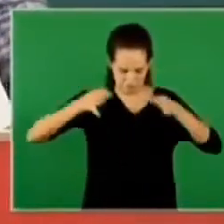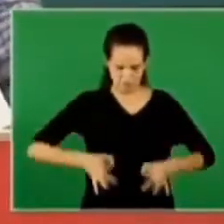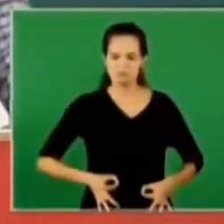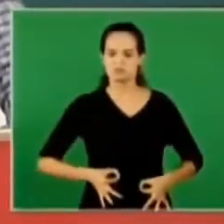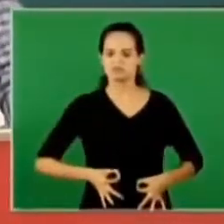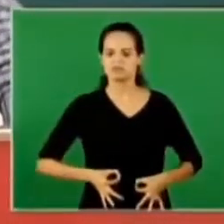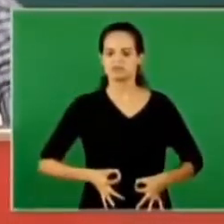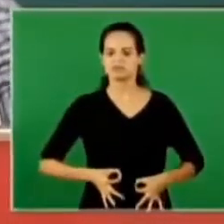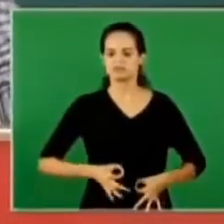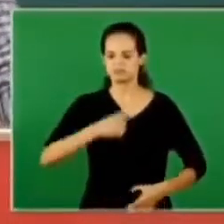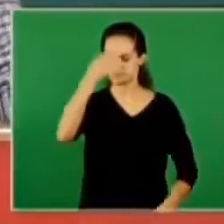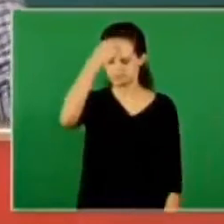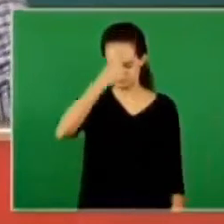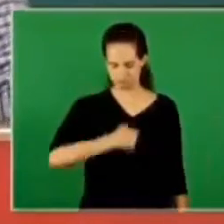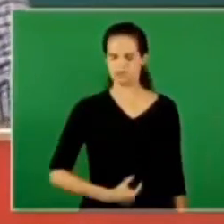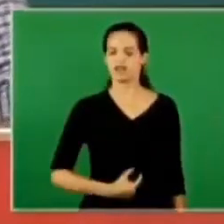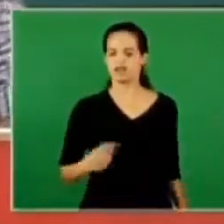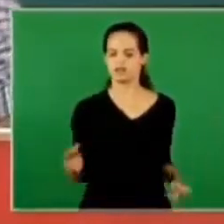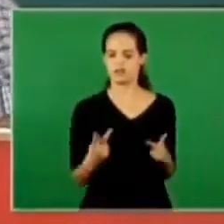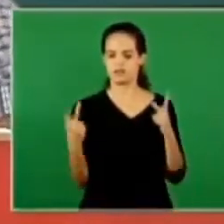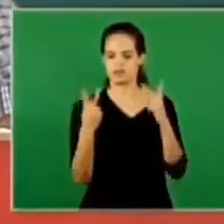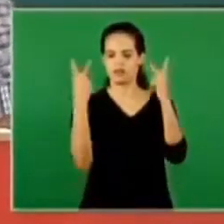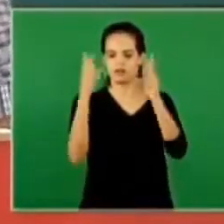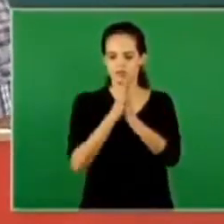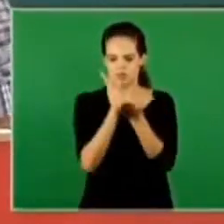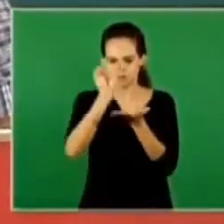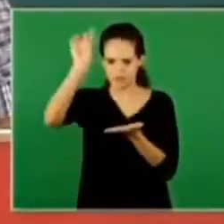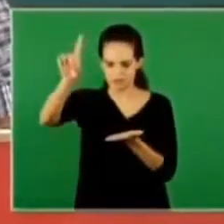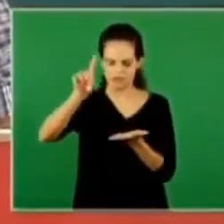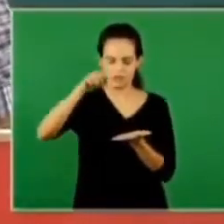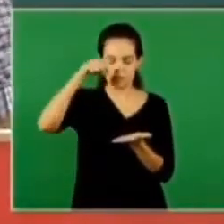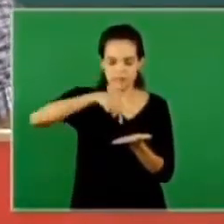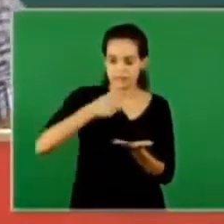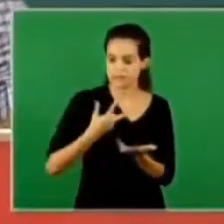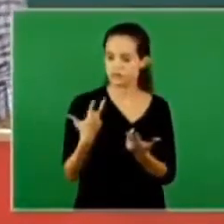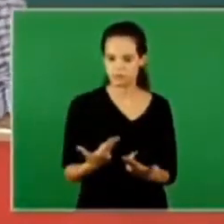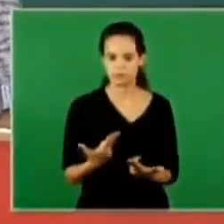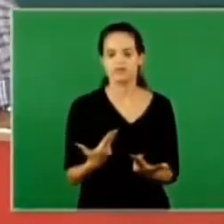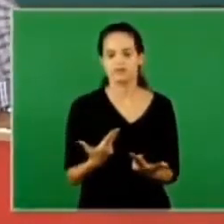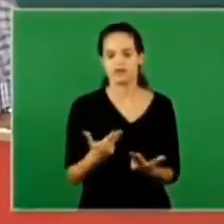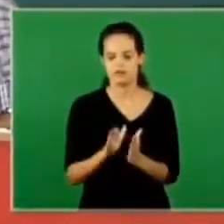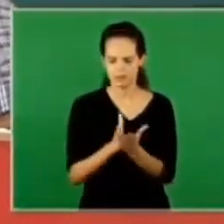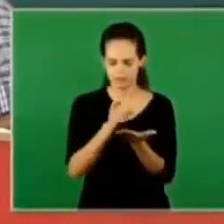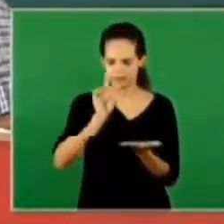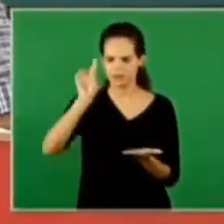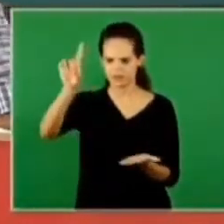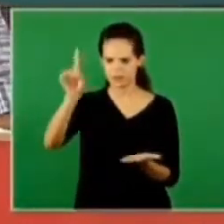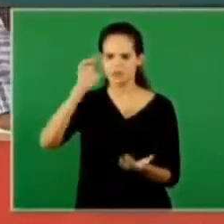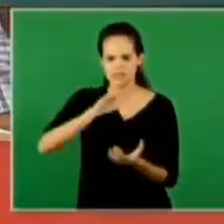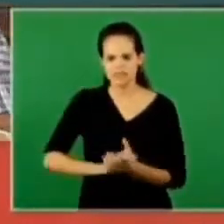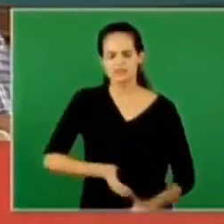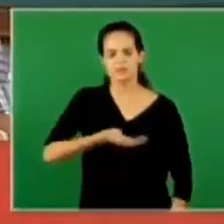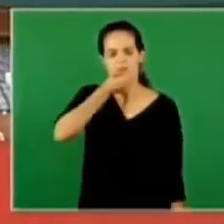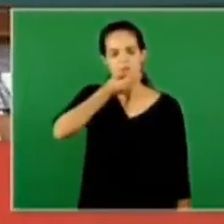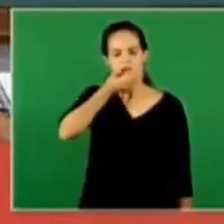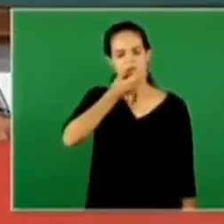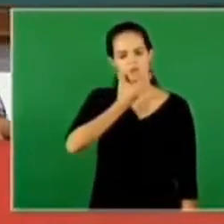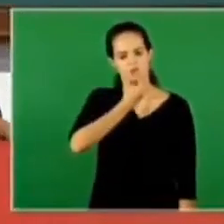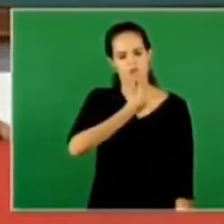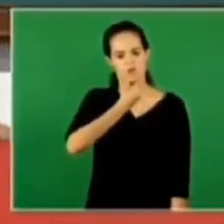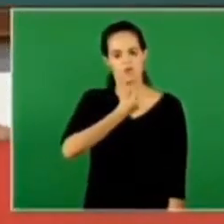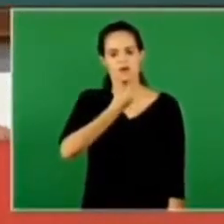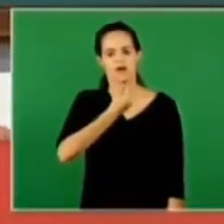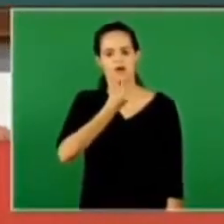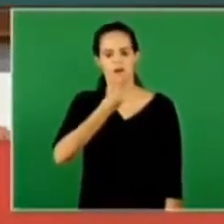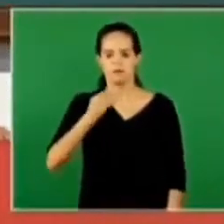integrity and character of seriousness with the patterns and values of the values word of the